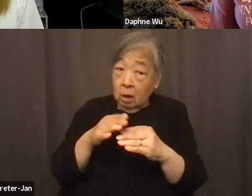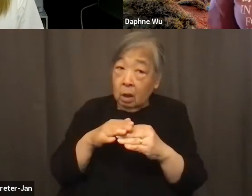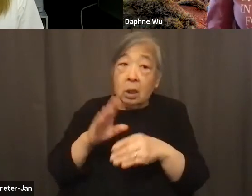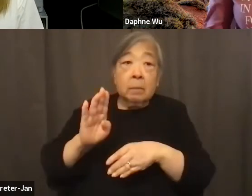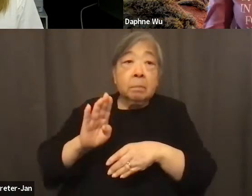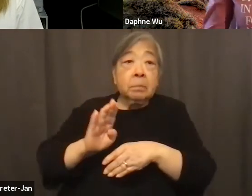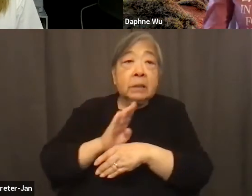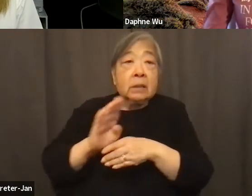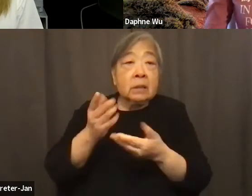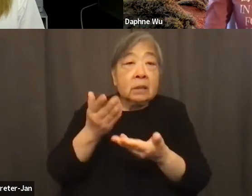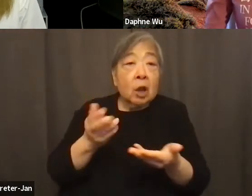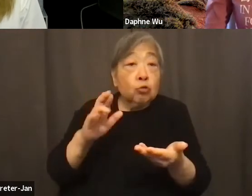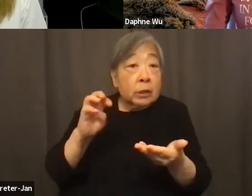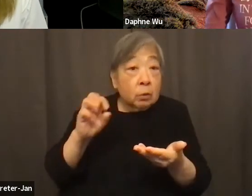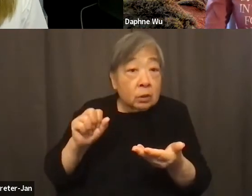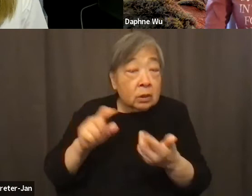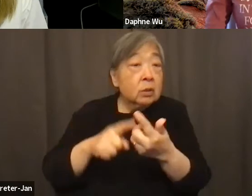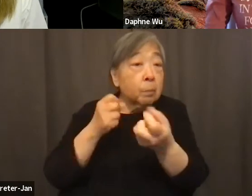resources, support, and grant making.